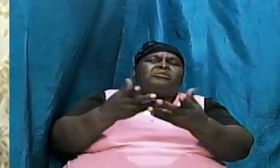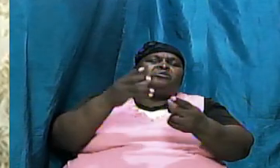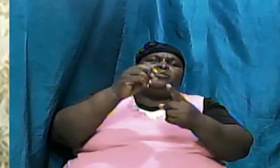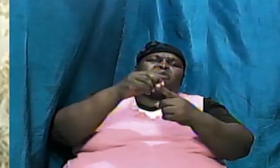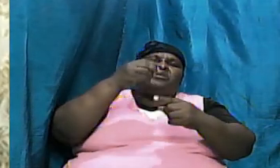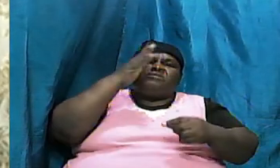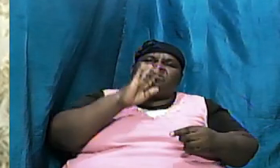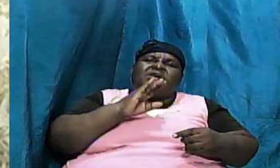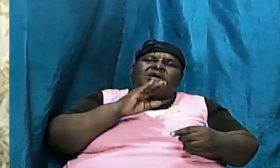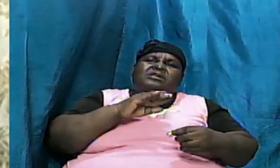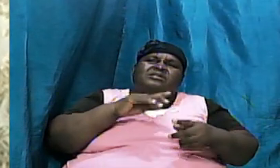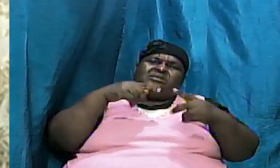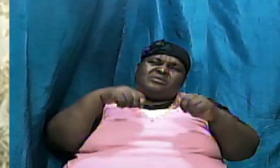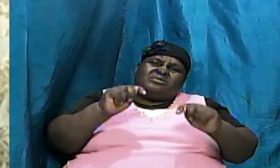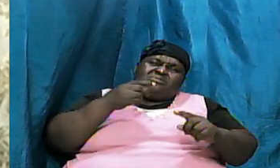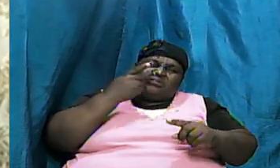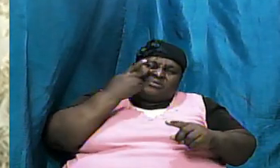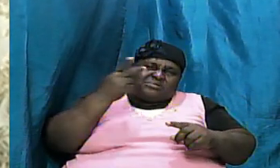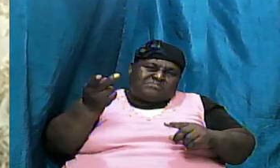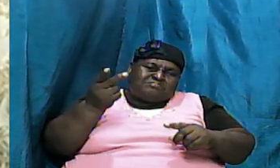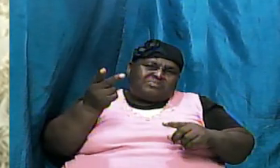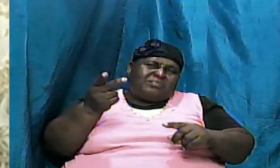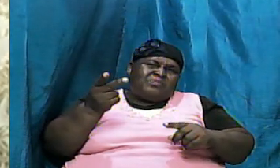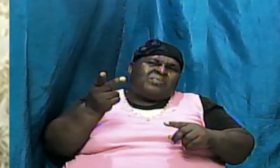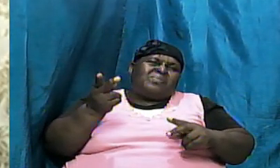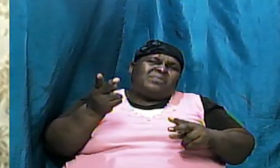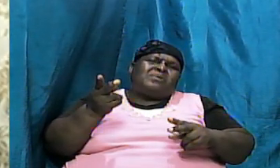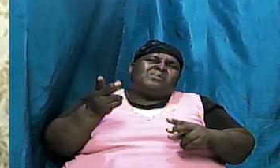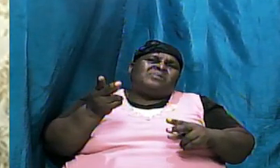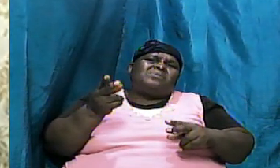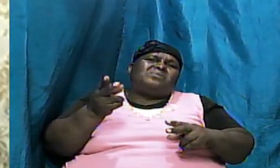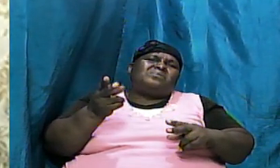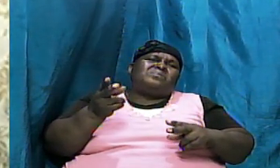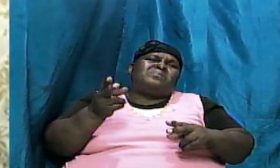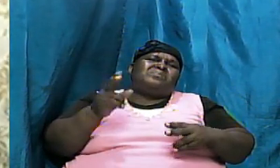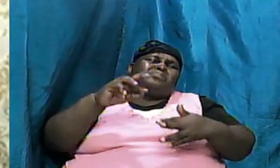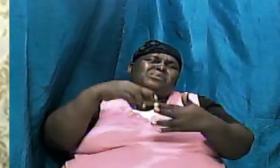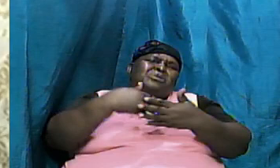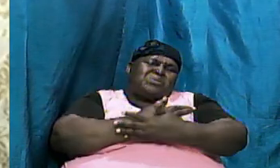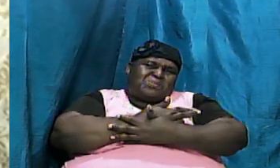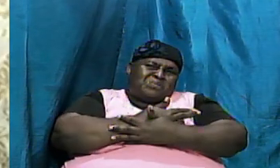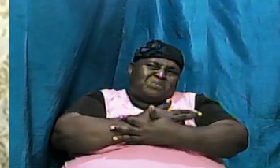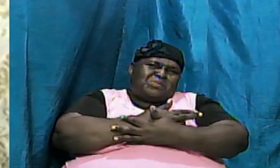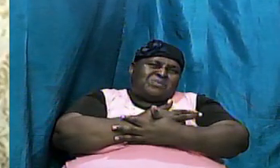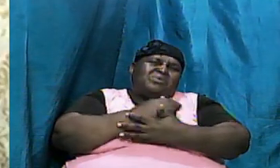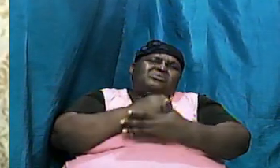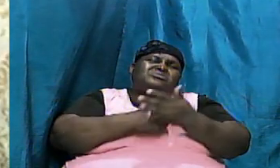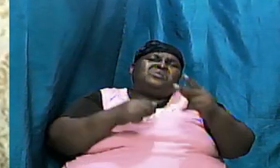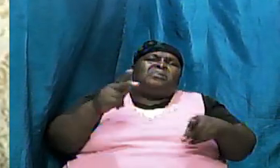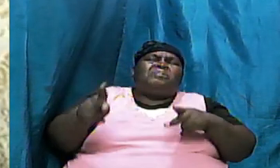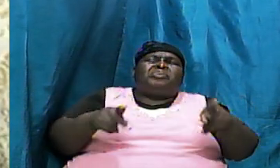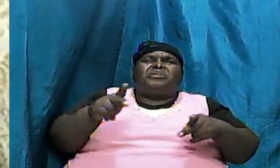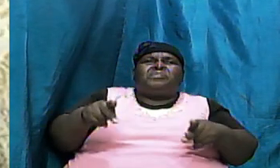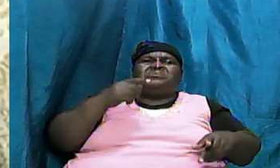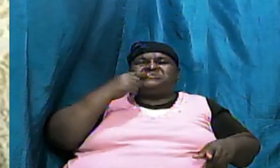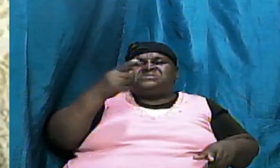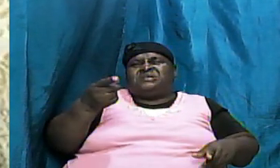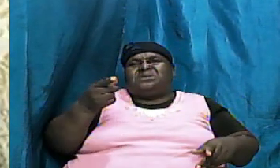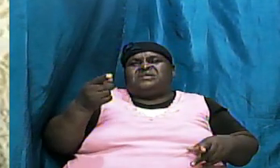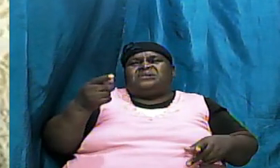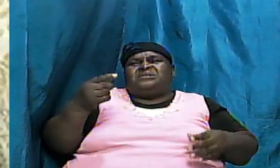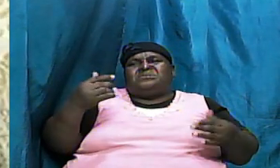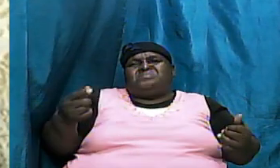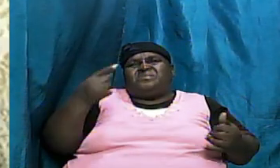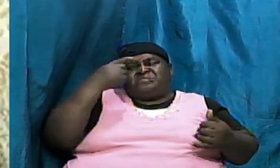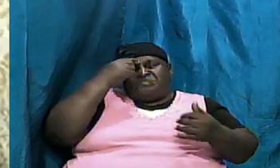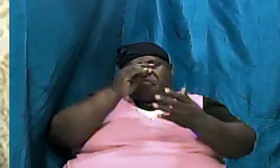if they can be reconciled because if they can be reconciled some people now say they have a basis to